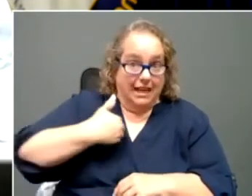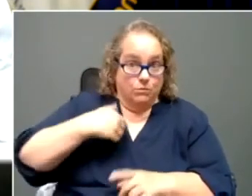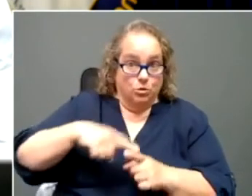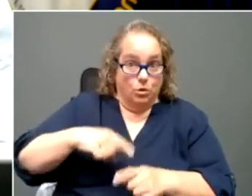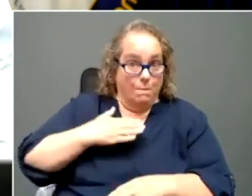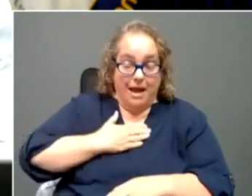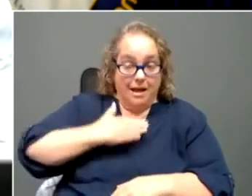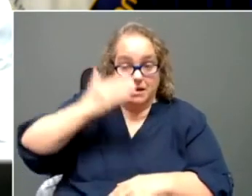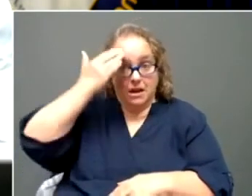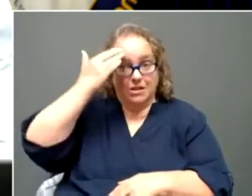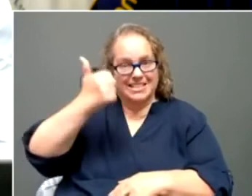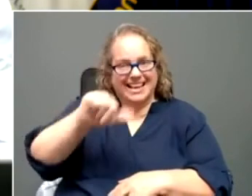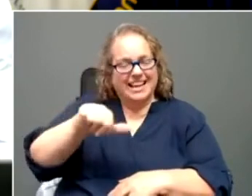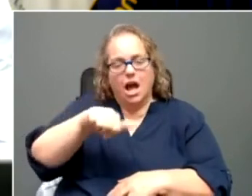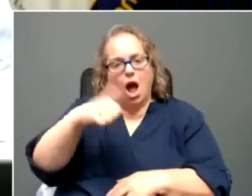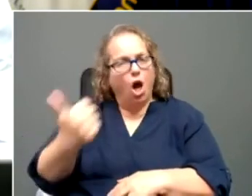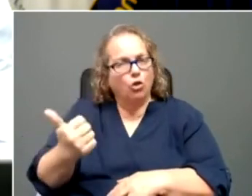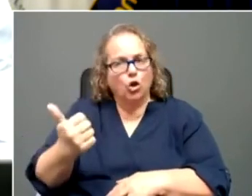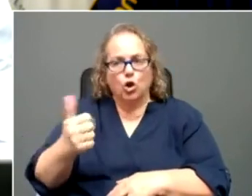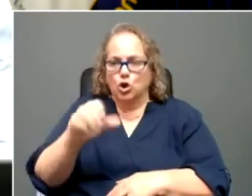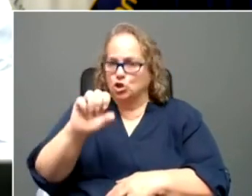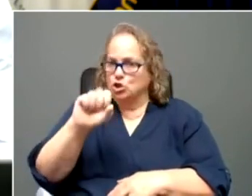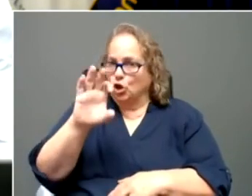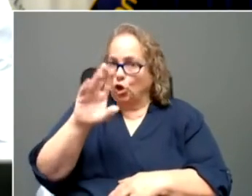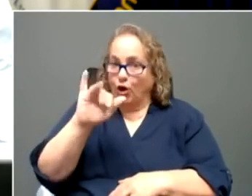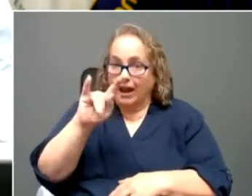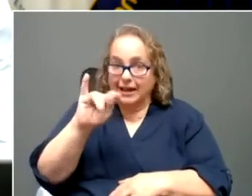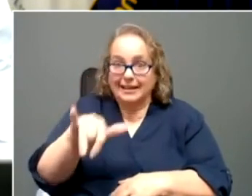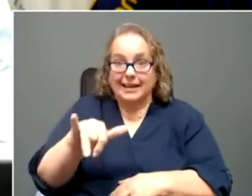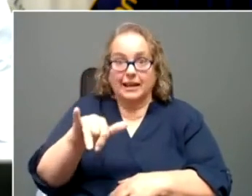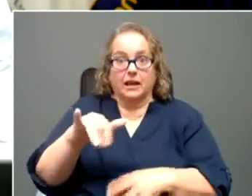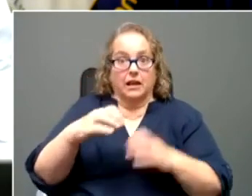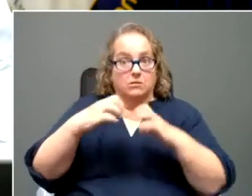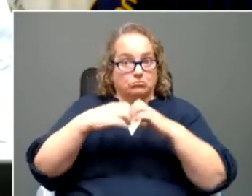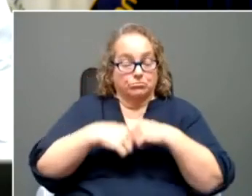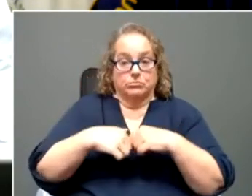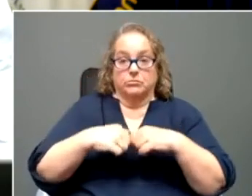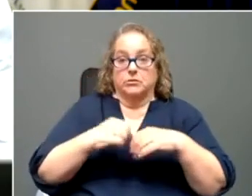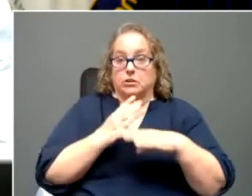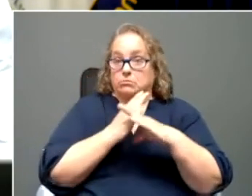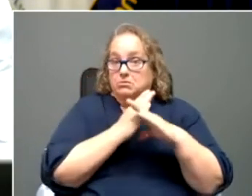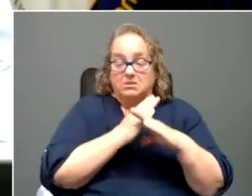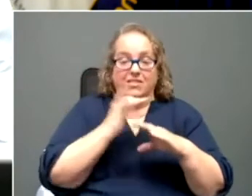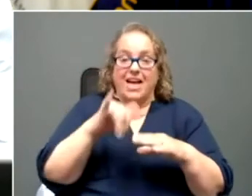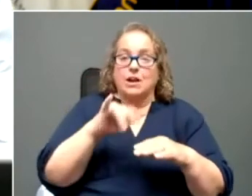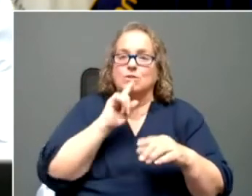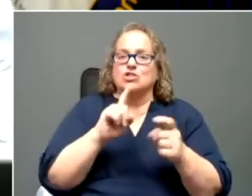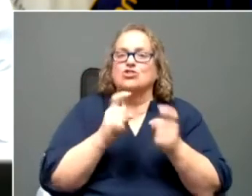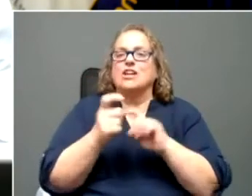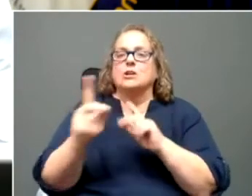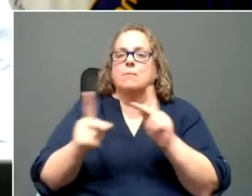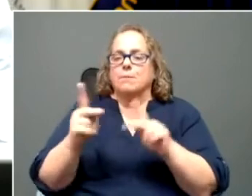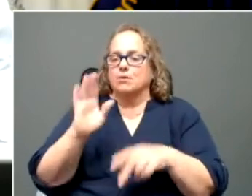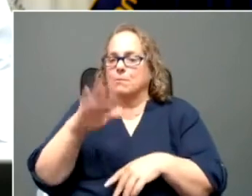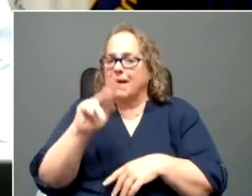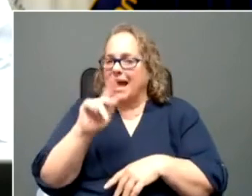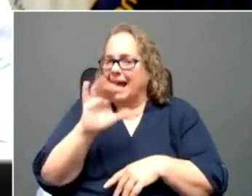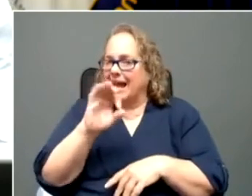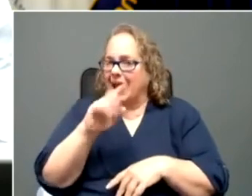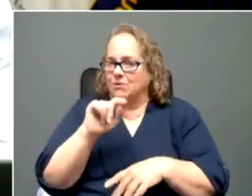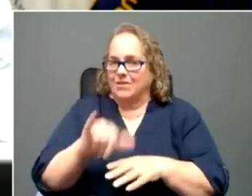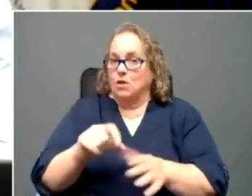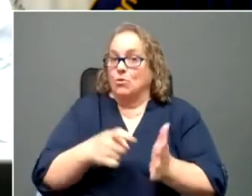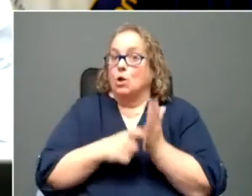major attack like the the ones that were ultimately changing people's bank accounts, which required us, uh, to